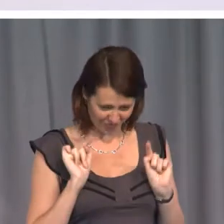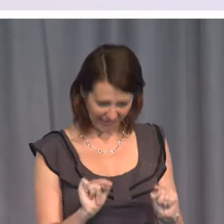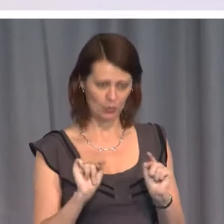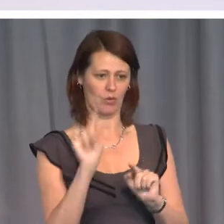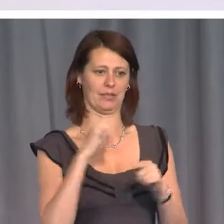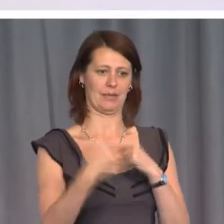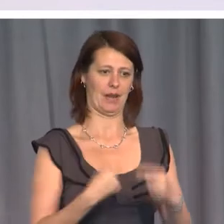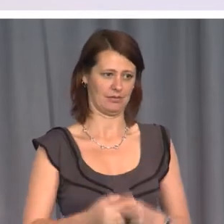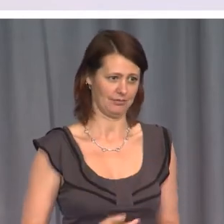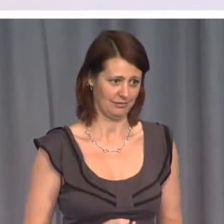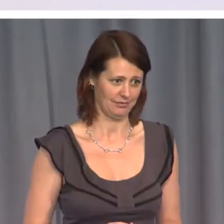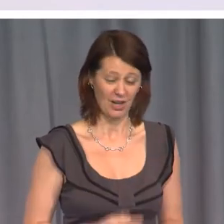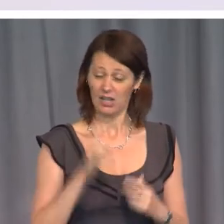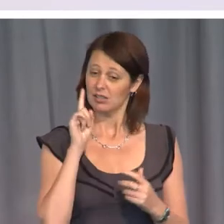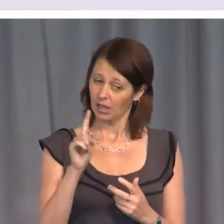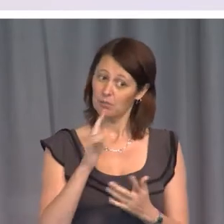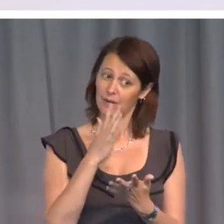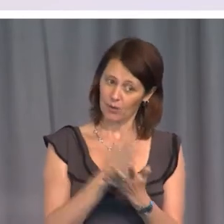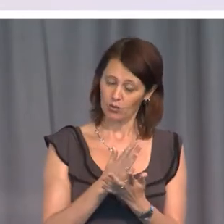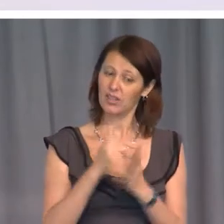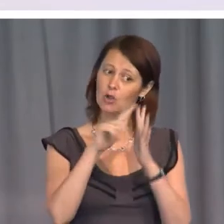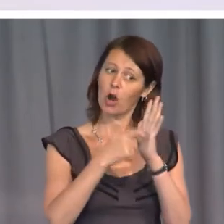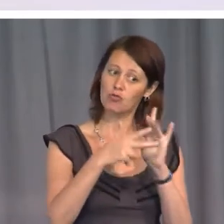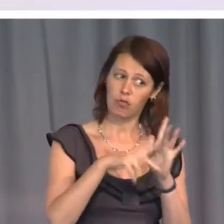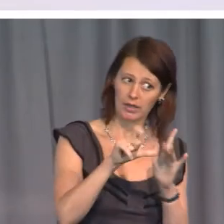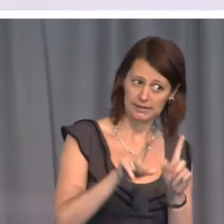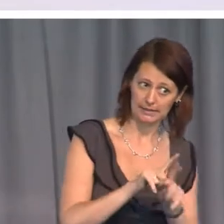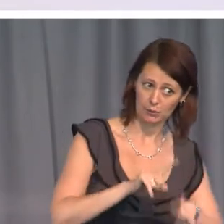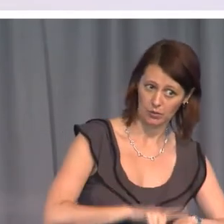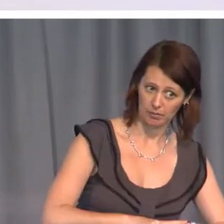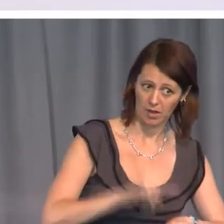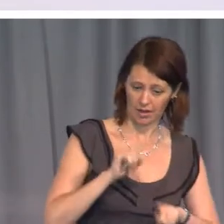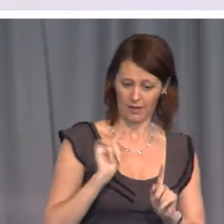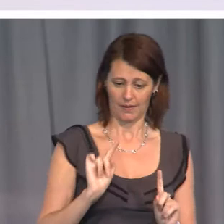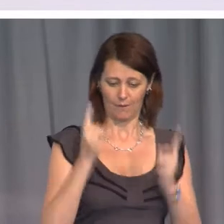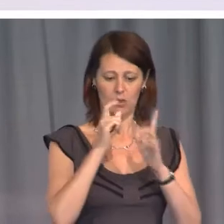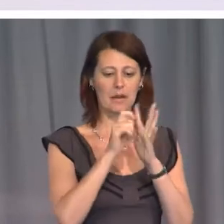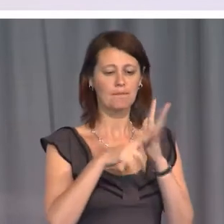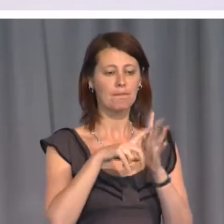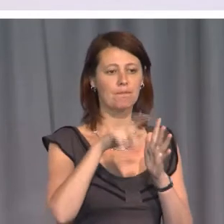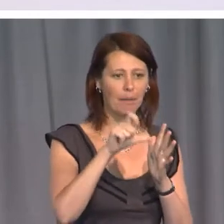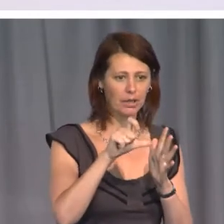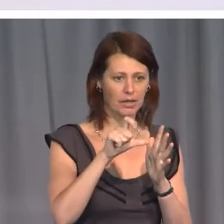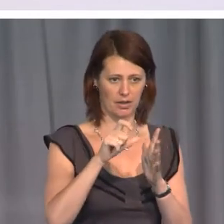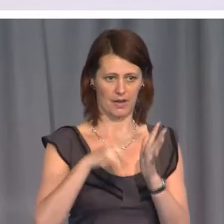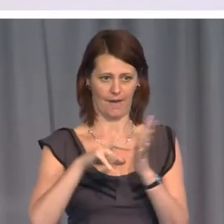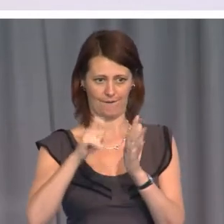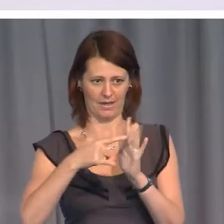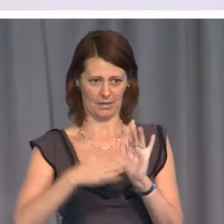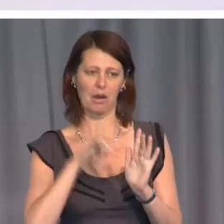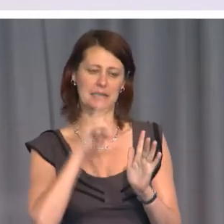And, of course, it is ironic that the first public victim, I say public because